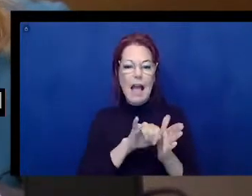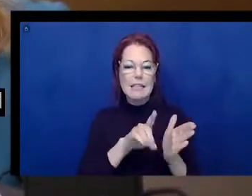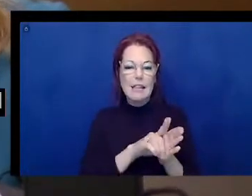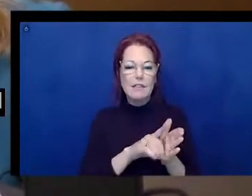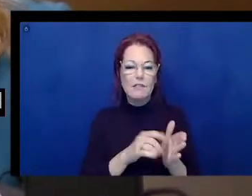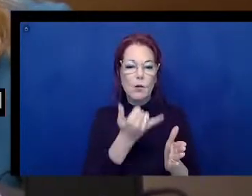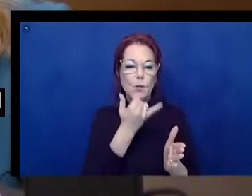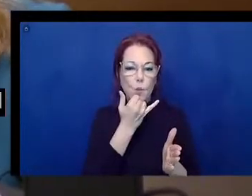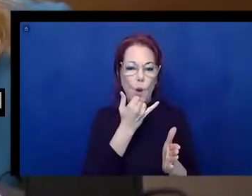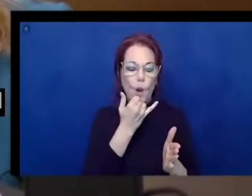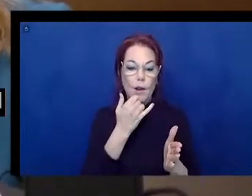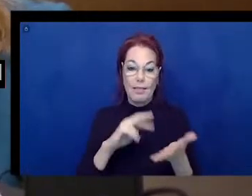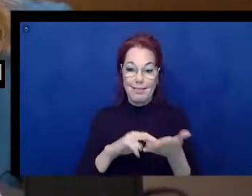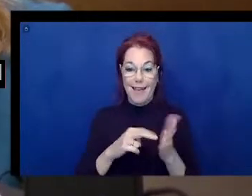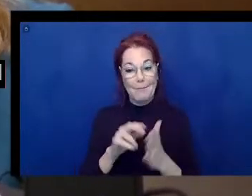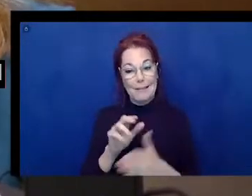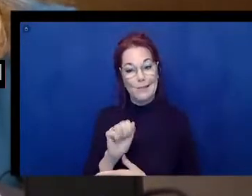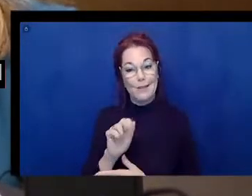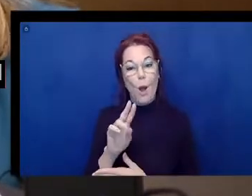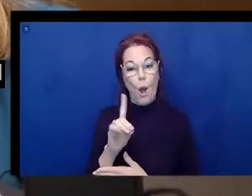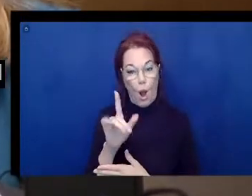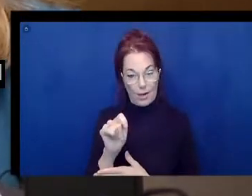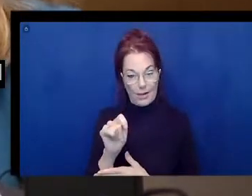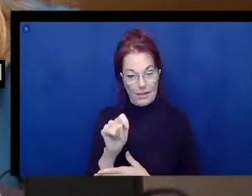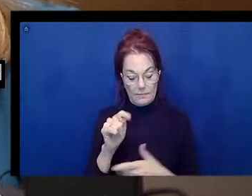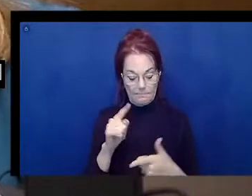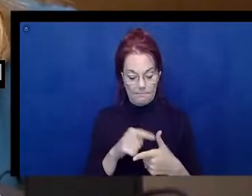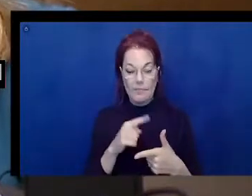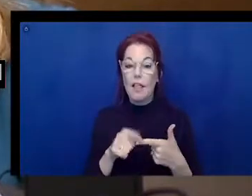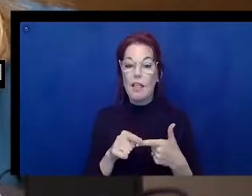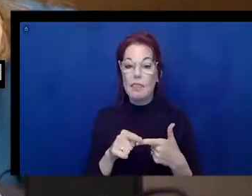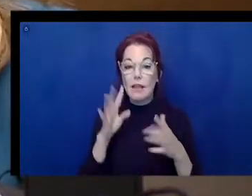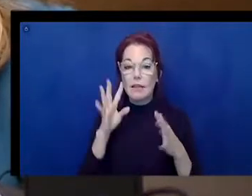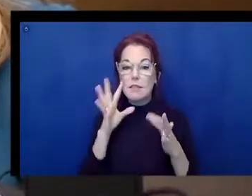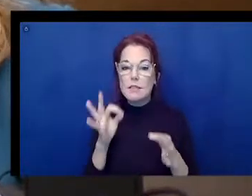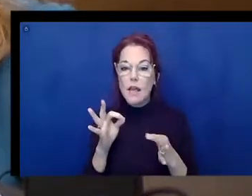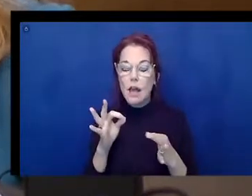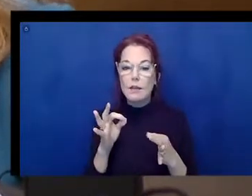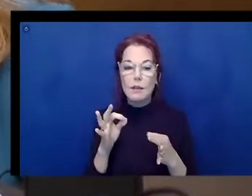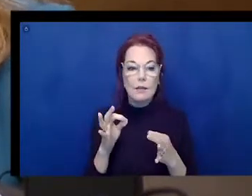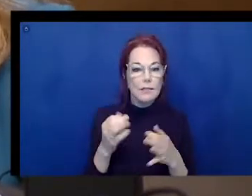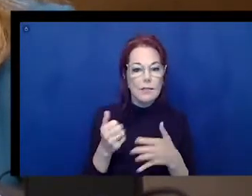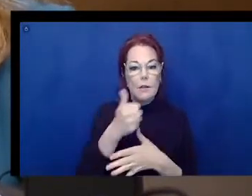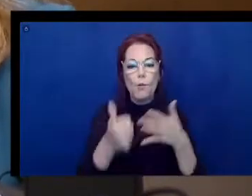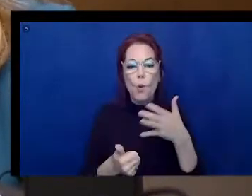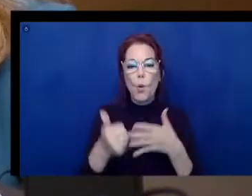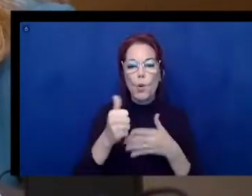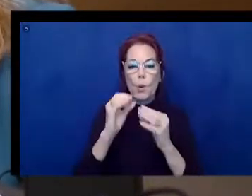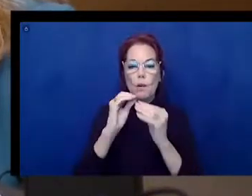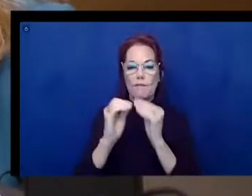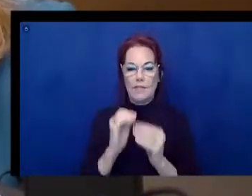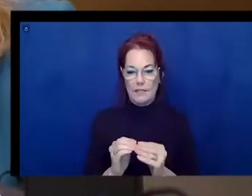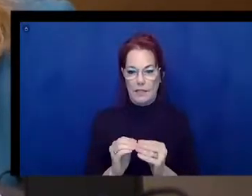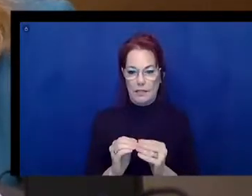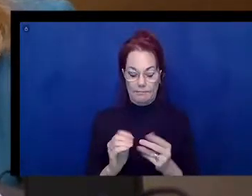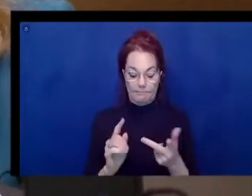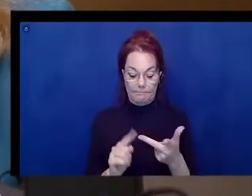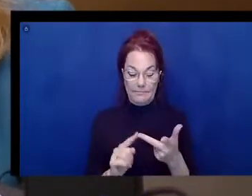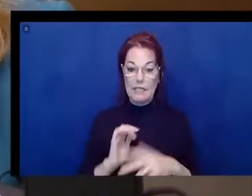prioritizing when you're going to fix things in order. What's most important to fix? Scheduling deadlines.